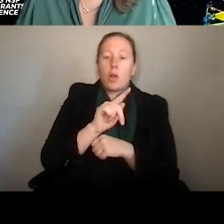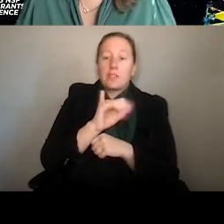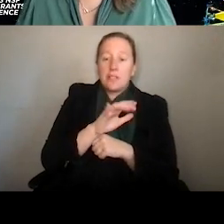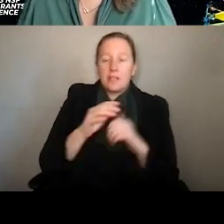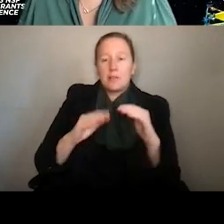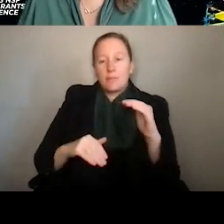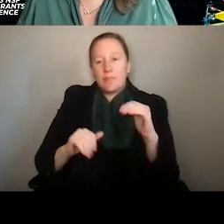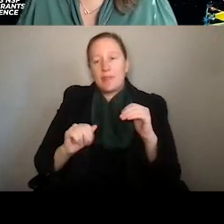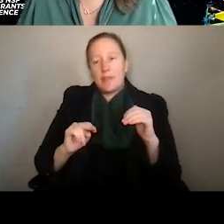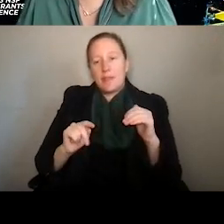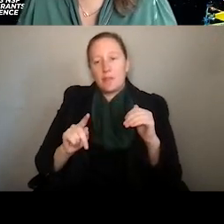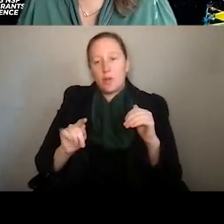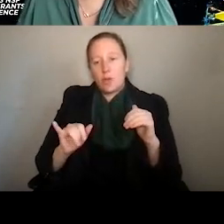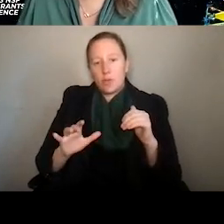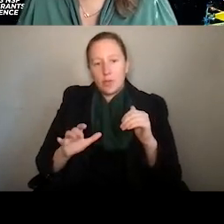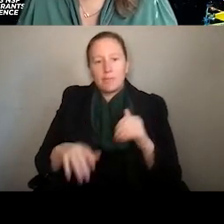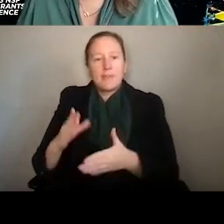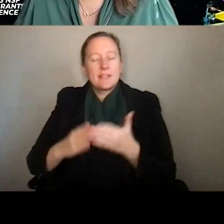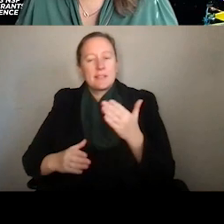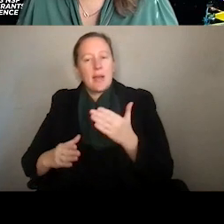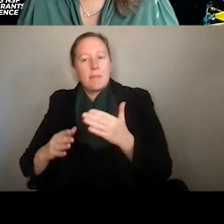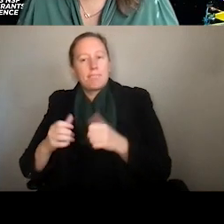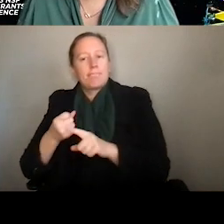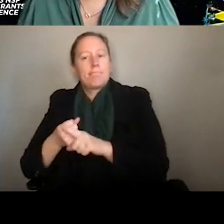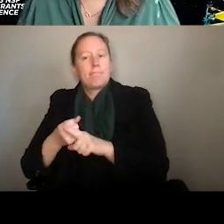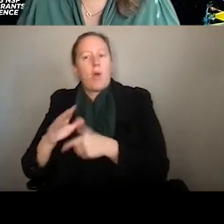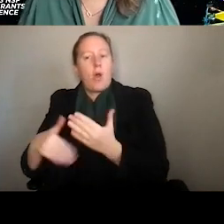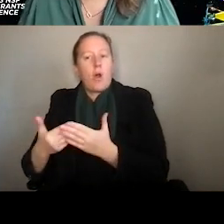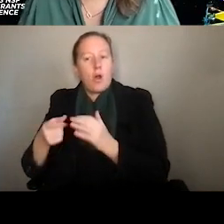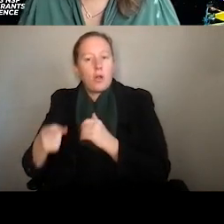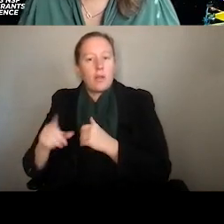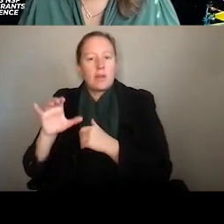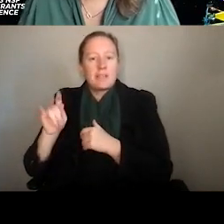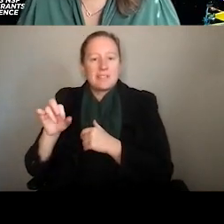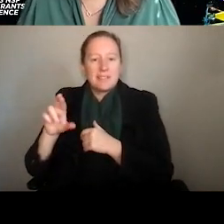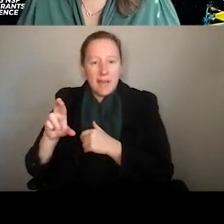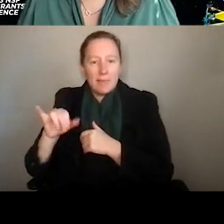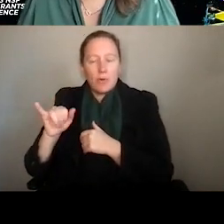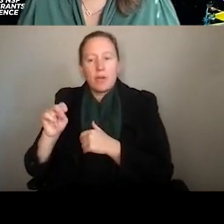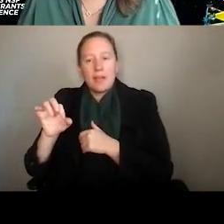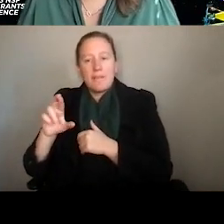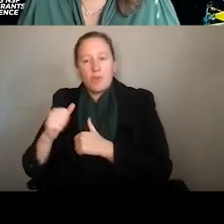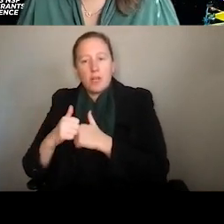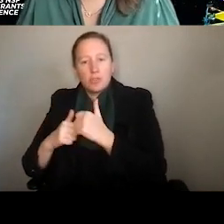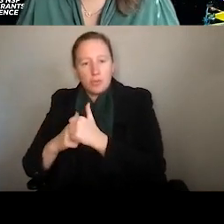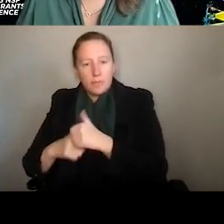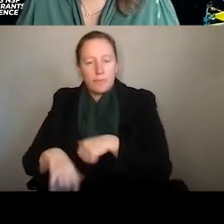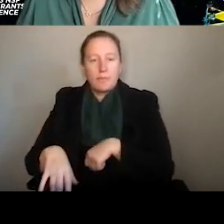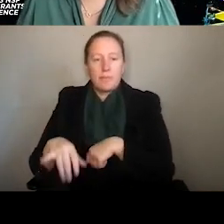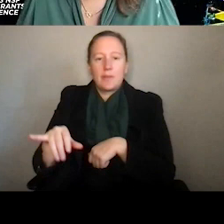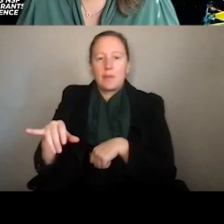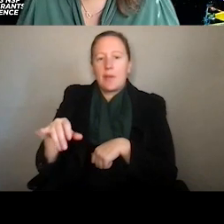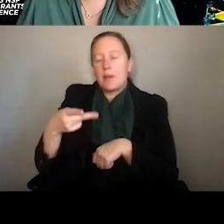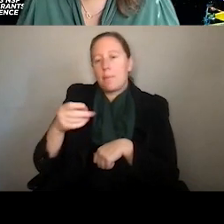there are some programs that cut across all polar research, like those focused on cyberinfrastructure and like EAR, the postdoc fellowship